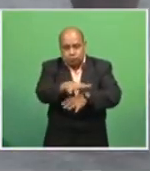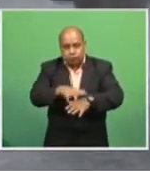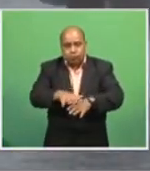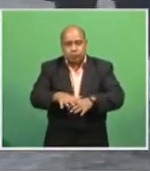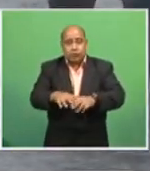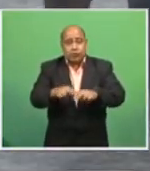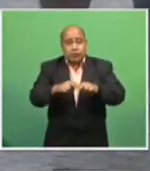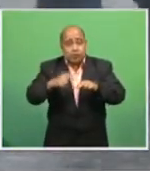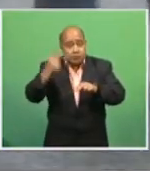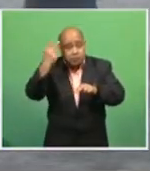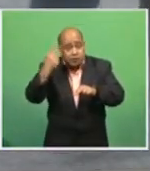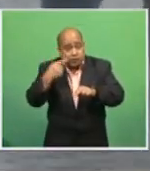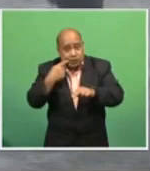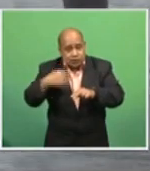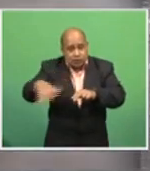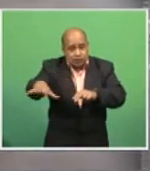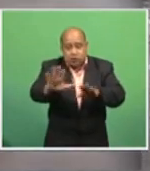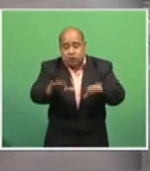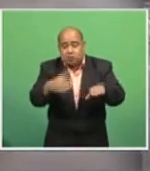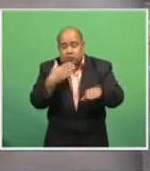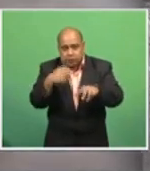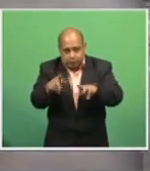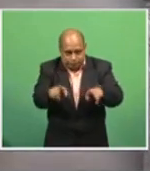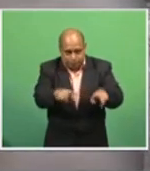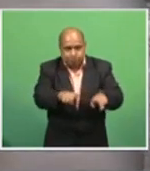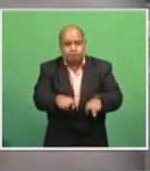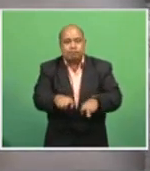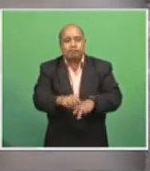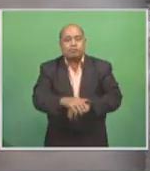And parents urge to monitor children.